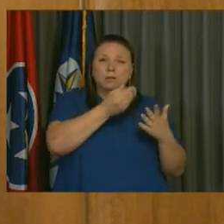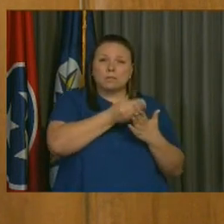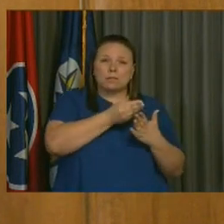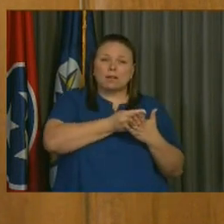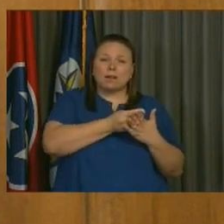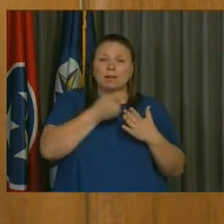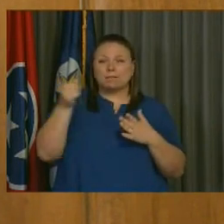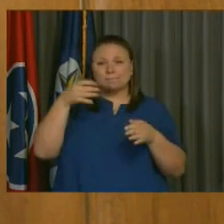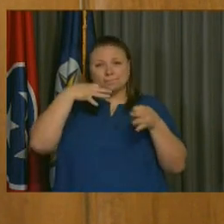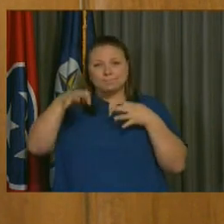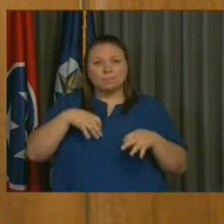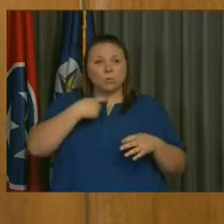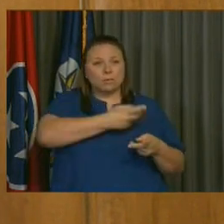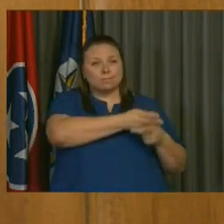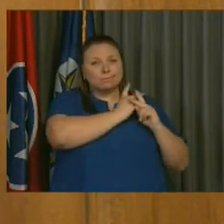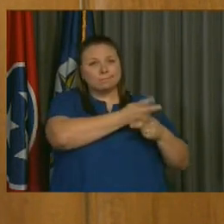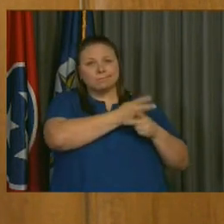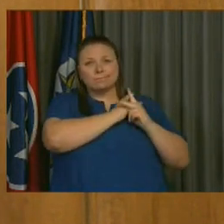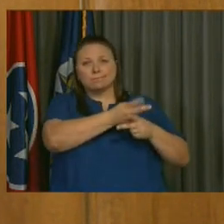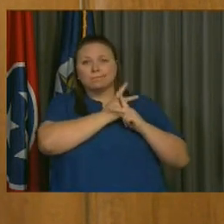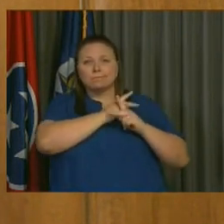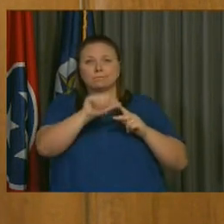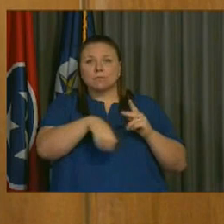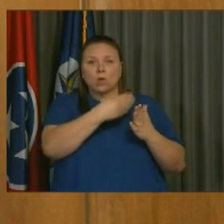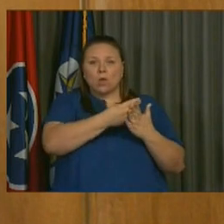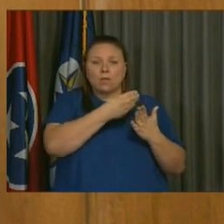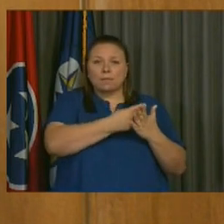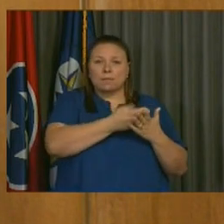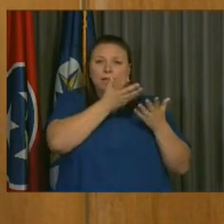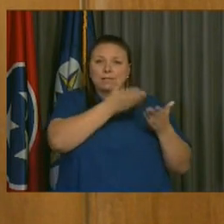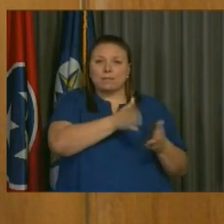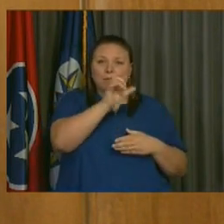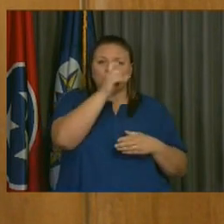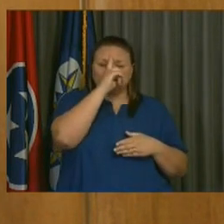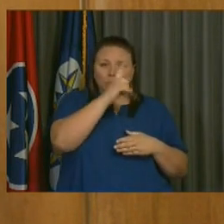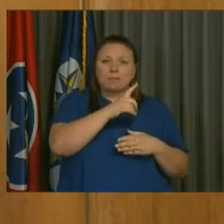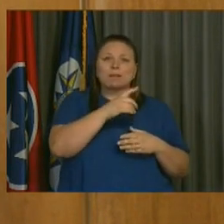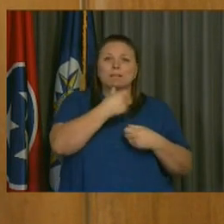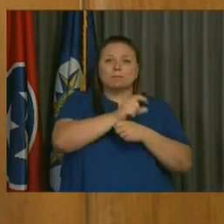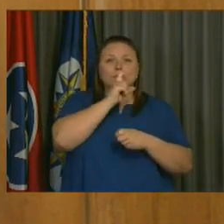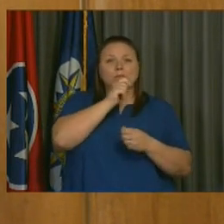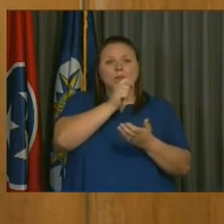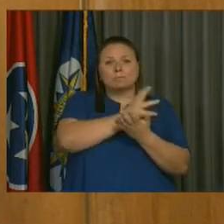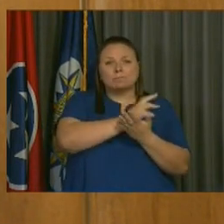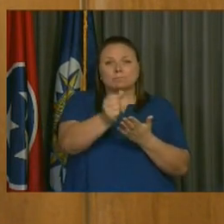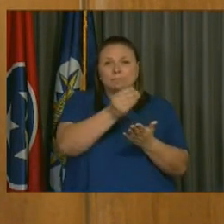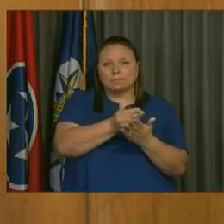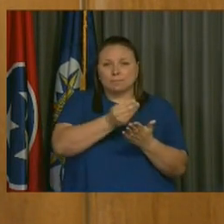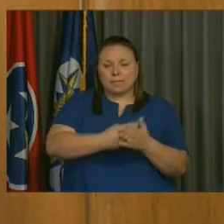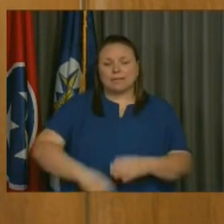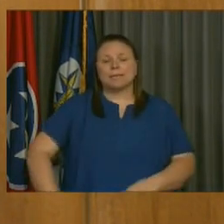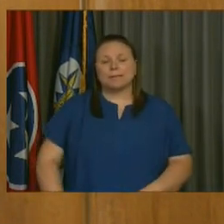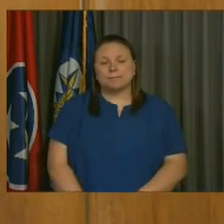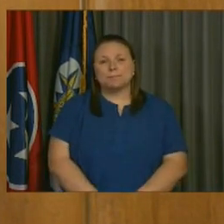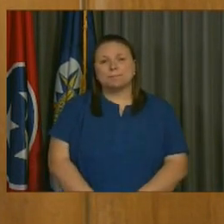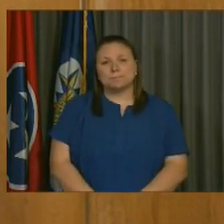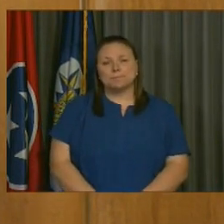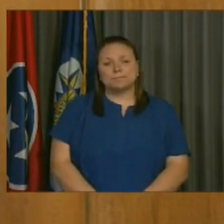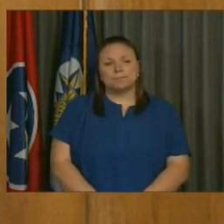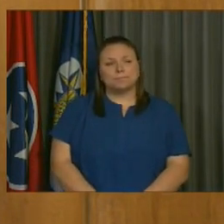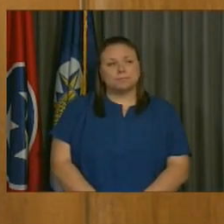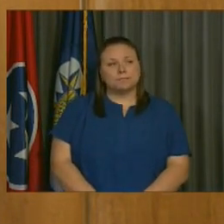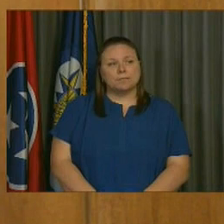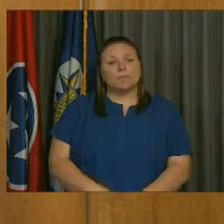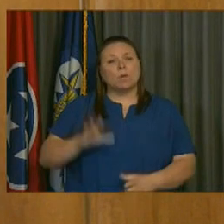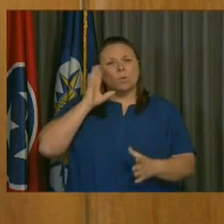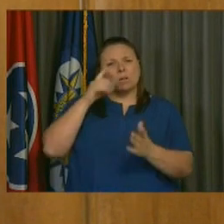we've actually had to borrow from other funds of the Metro government so that we actually don't run out of cash in those funds.